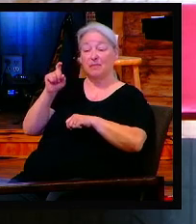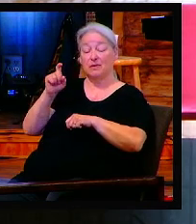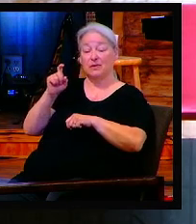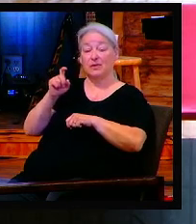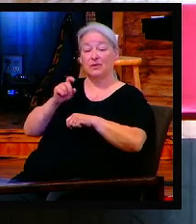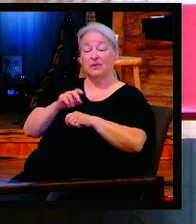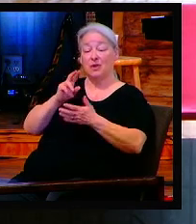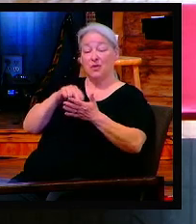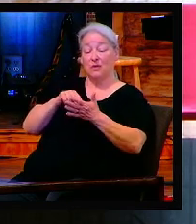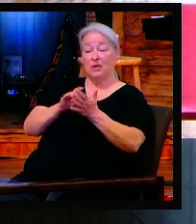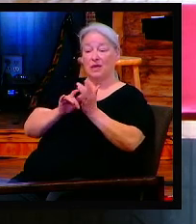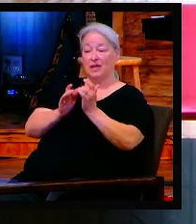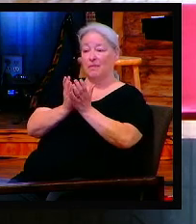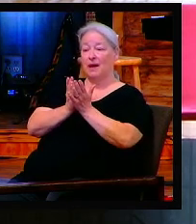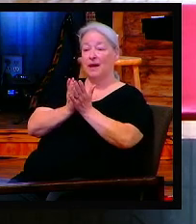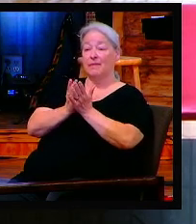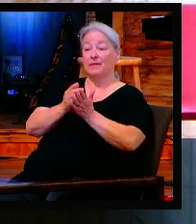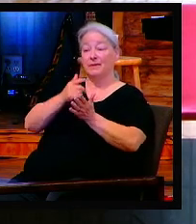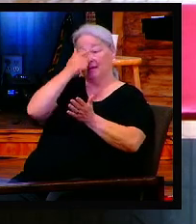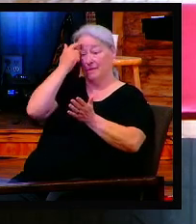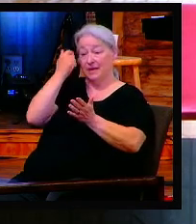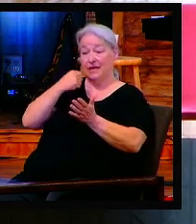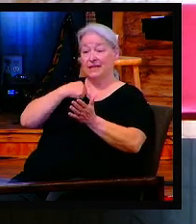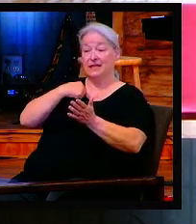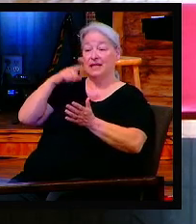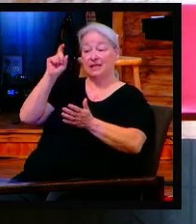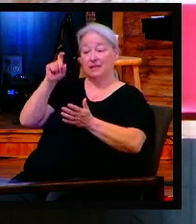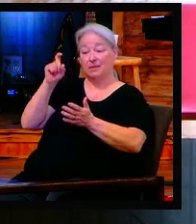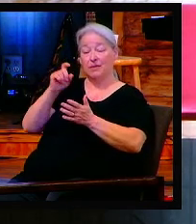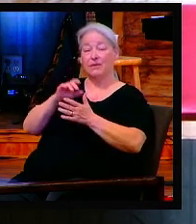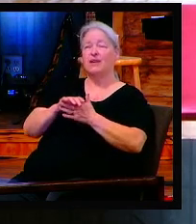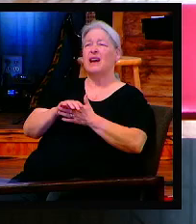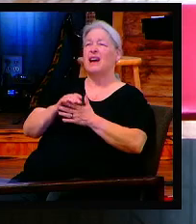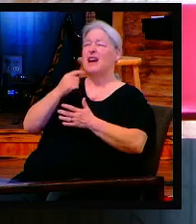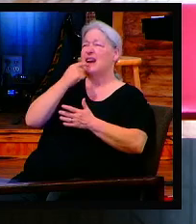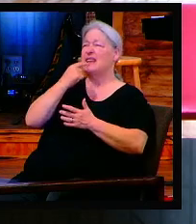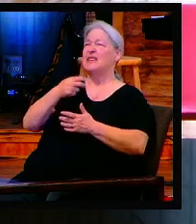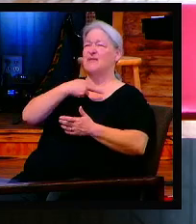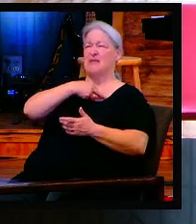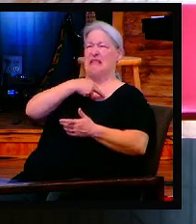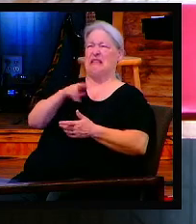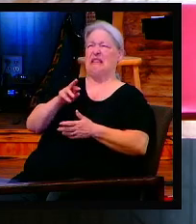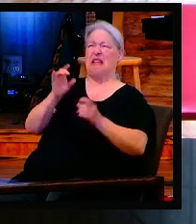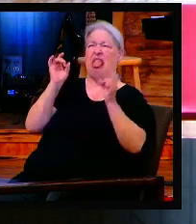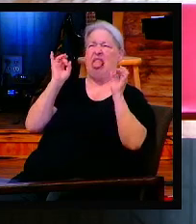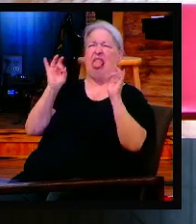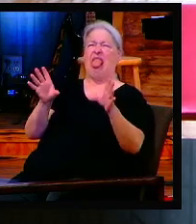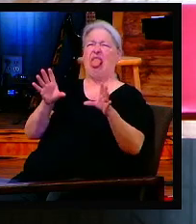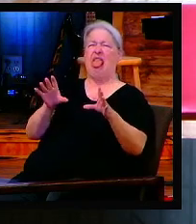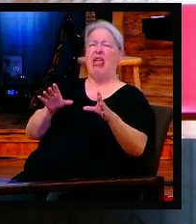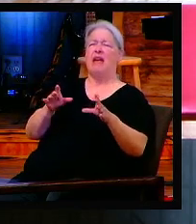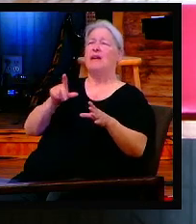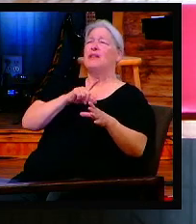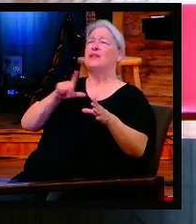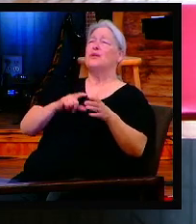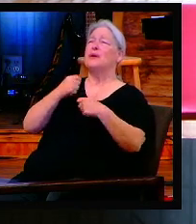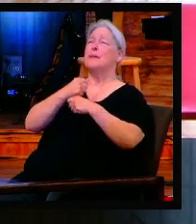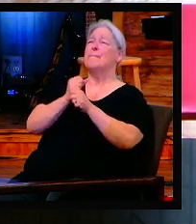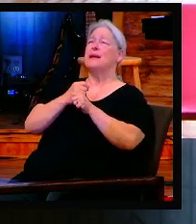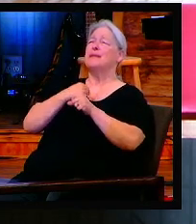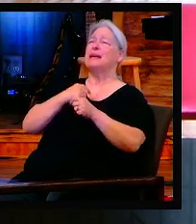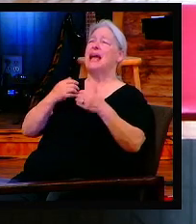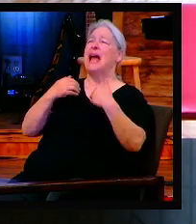Lord, religion is terrible. Lord, would you cause me to have an actual real relationship with you?